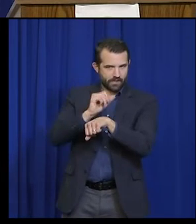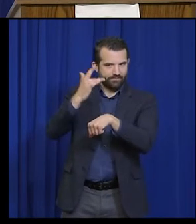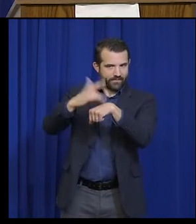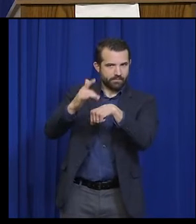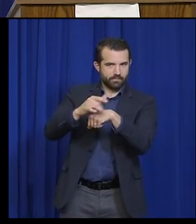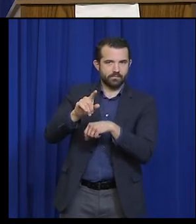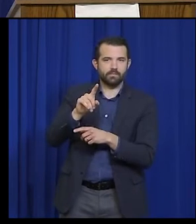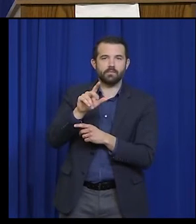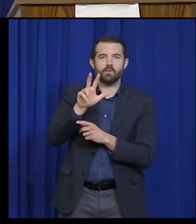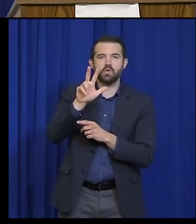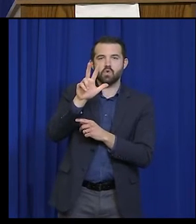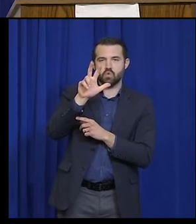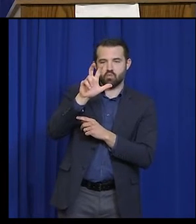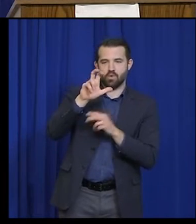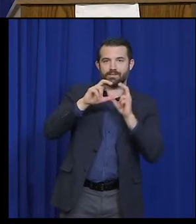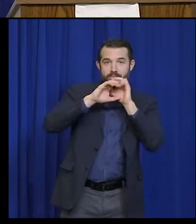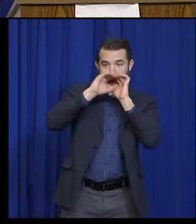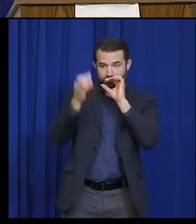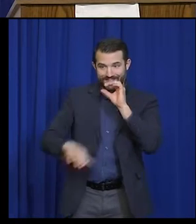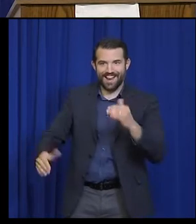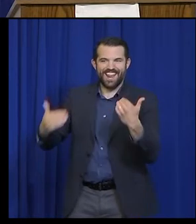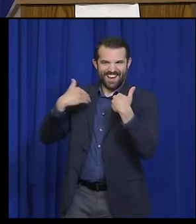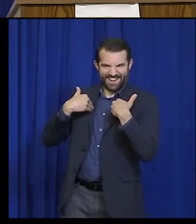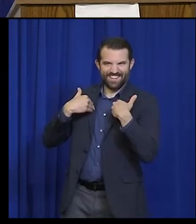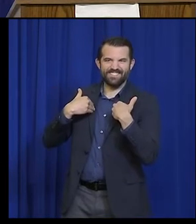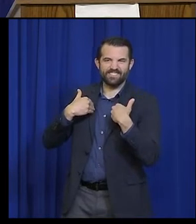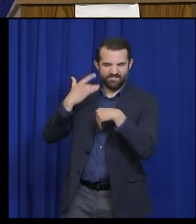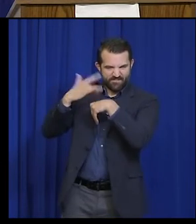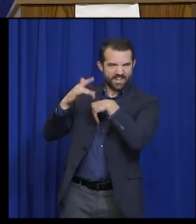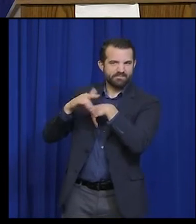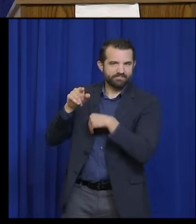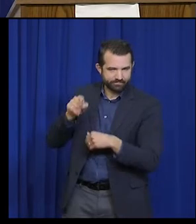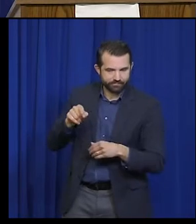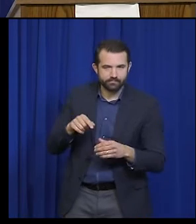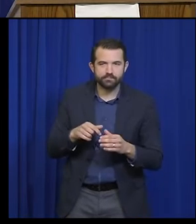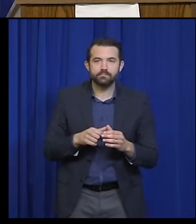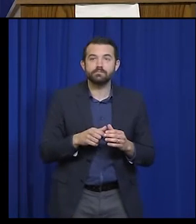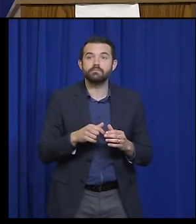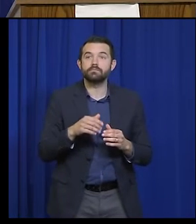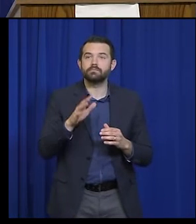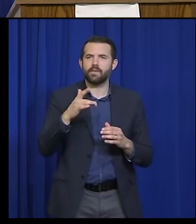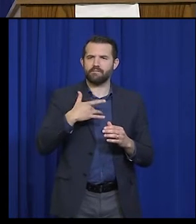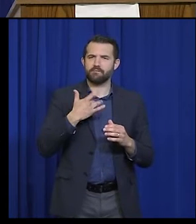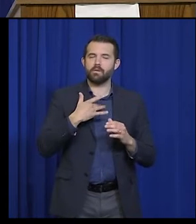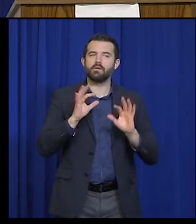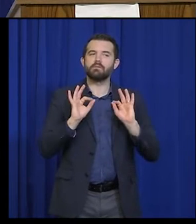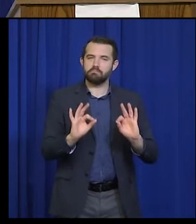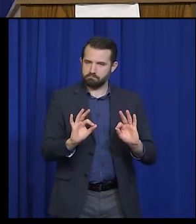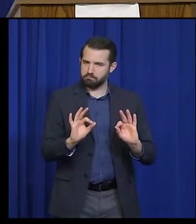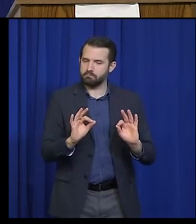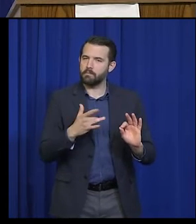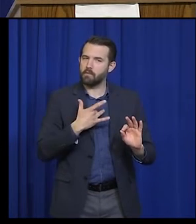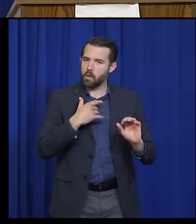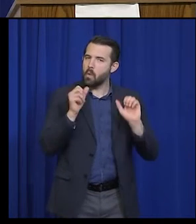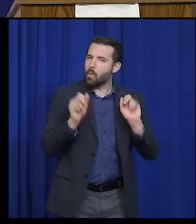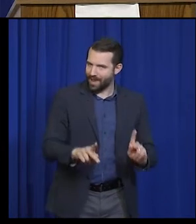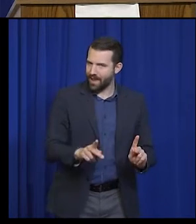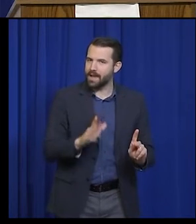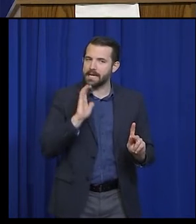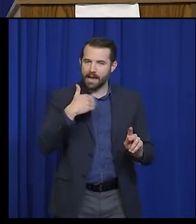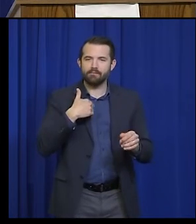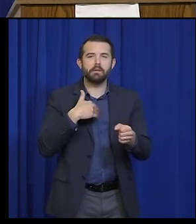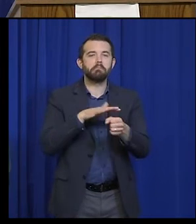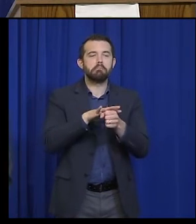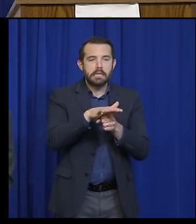good security in knowing that as we move through this stage process, capacity in the healthcare system